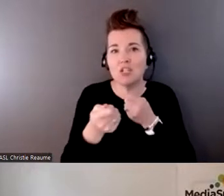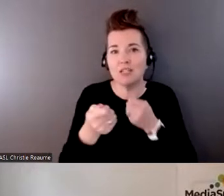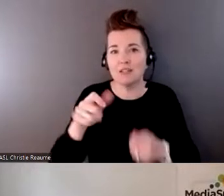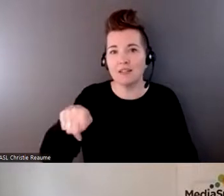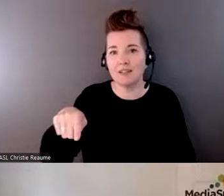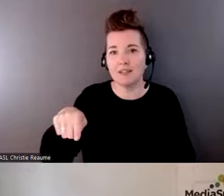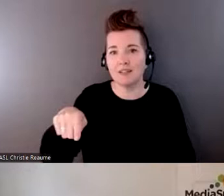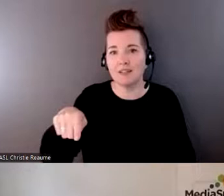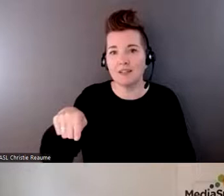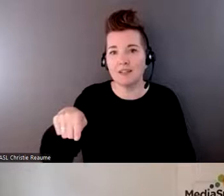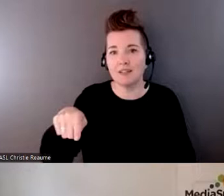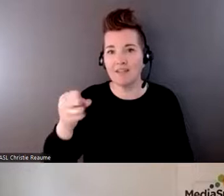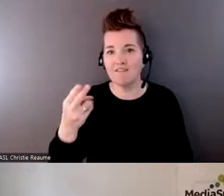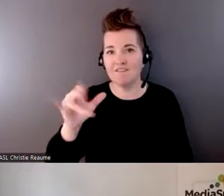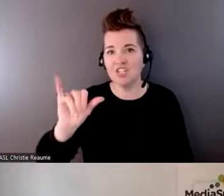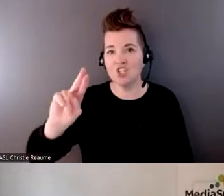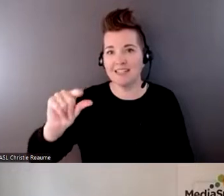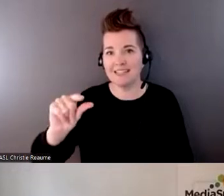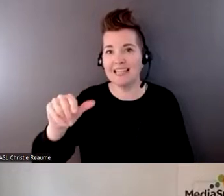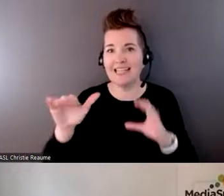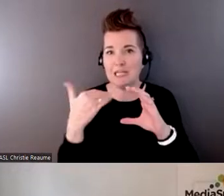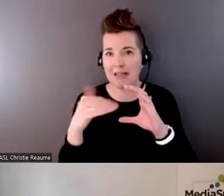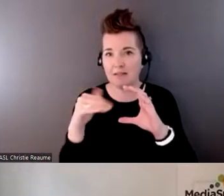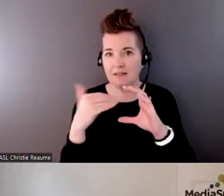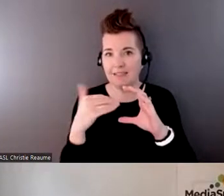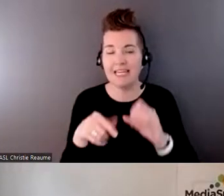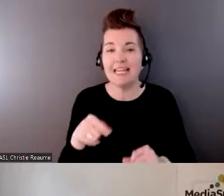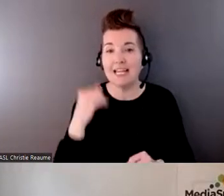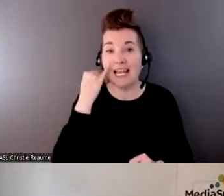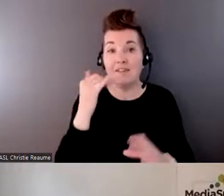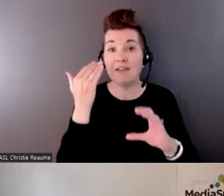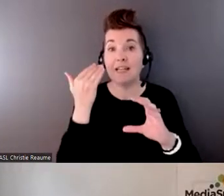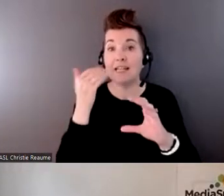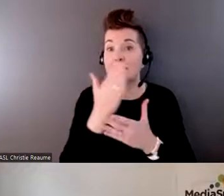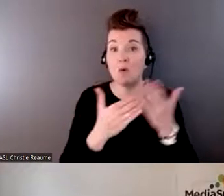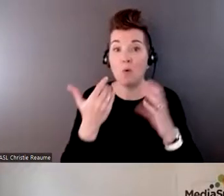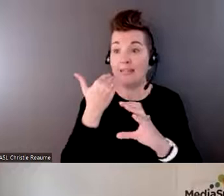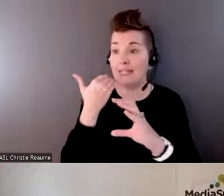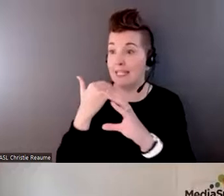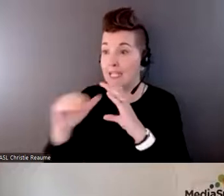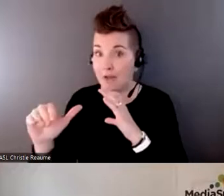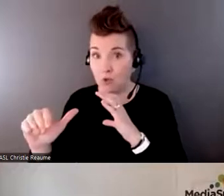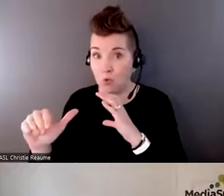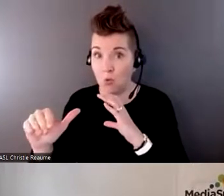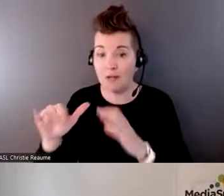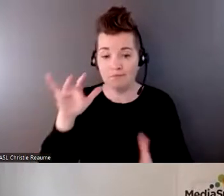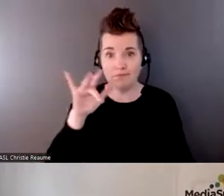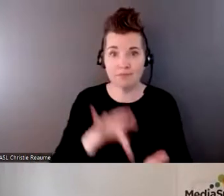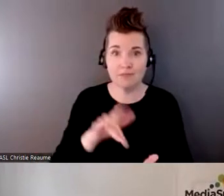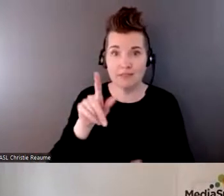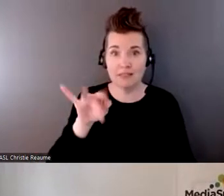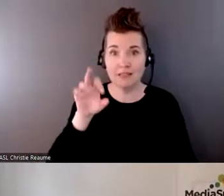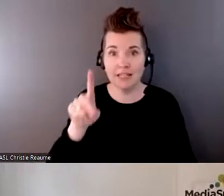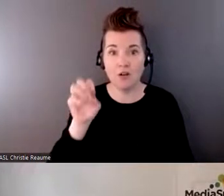Uh, you, uh, for a tip, you would never want to click on a link or download any attachments in an email. It's always better